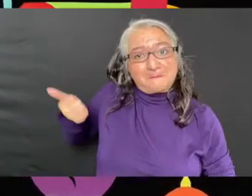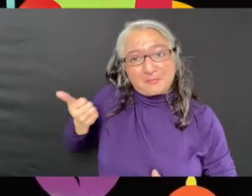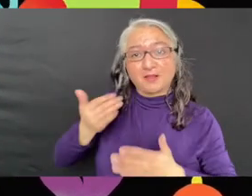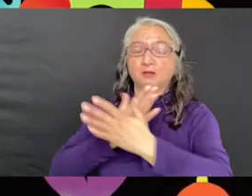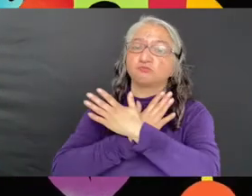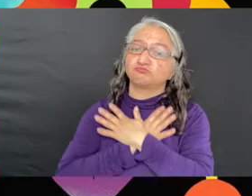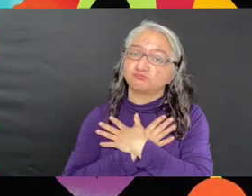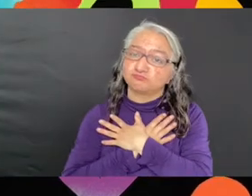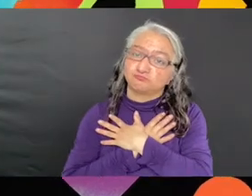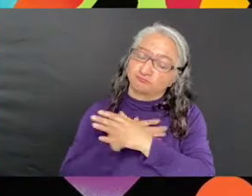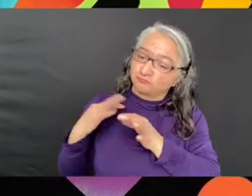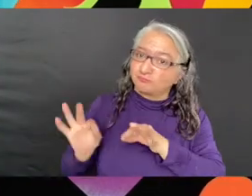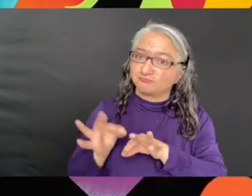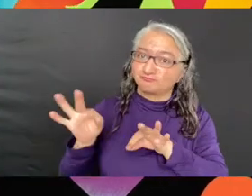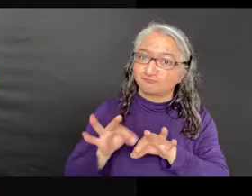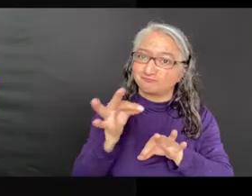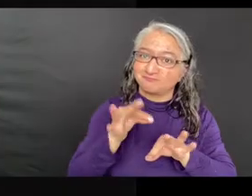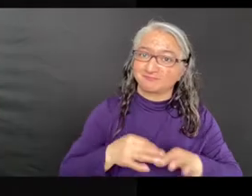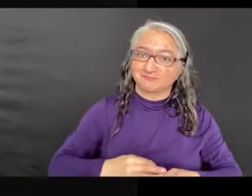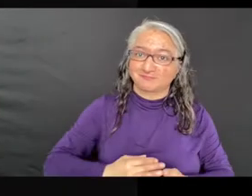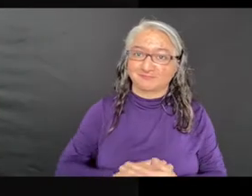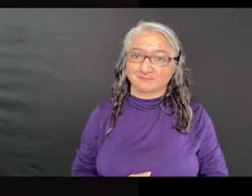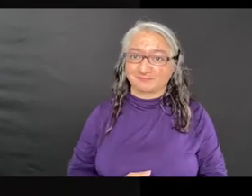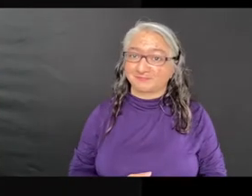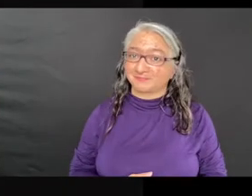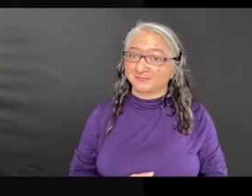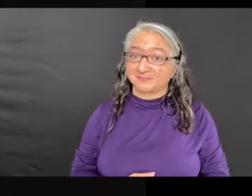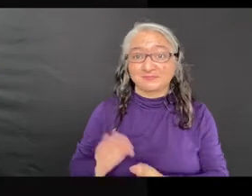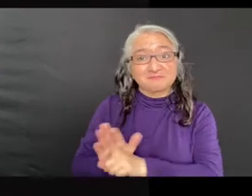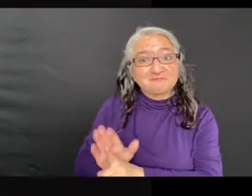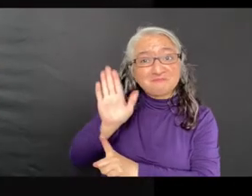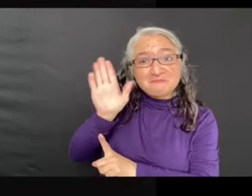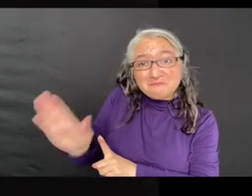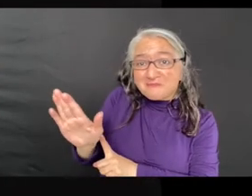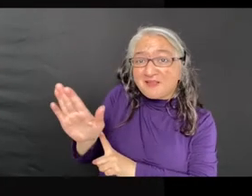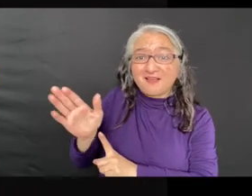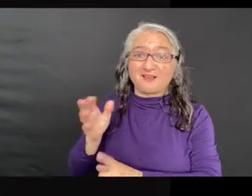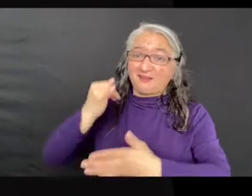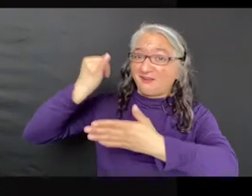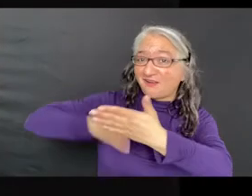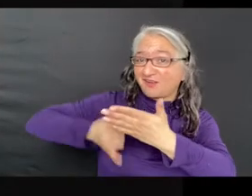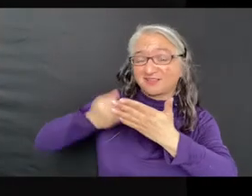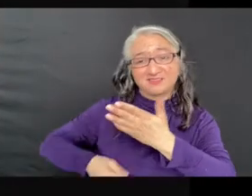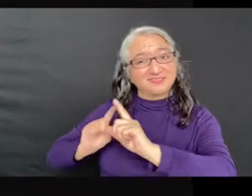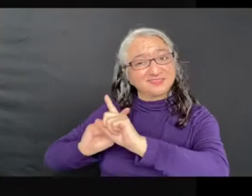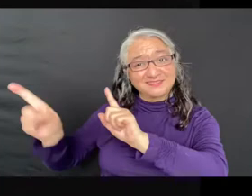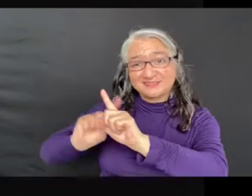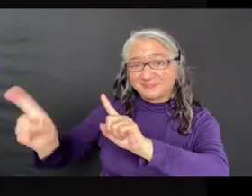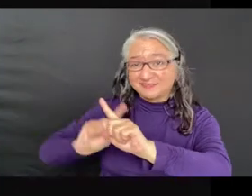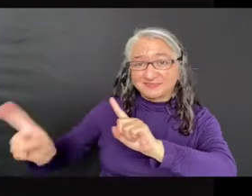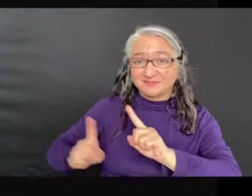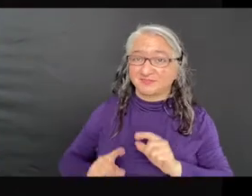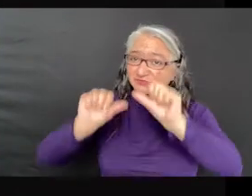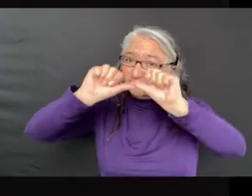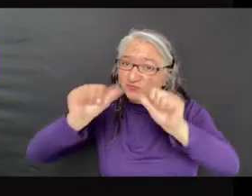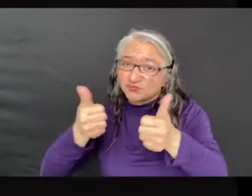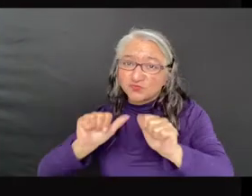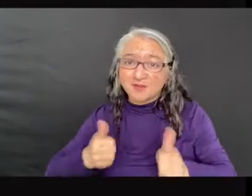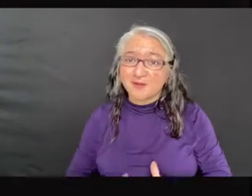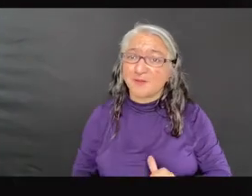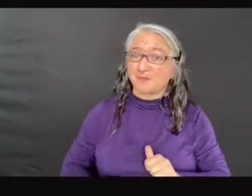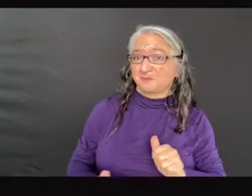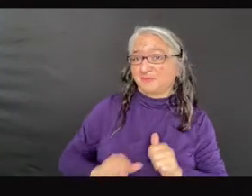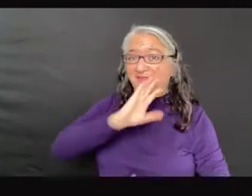disconnecting practices. Iwasaki's canvases are populated by inventive shapes and creatures.